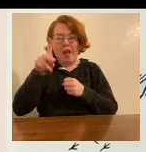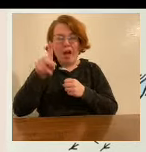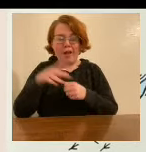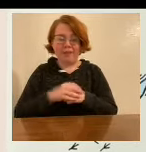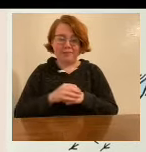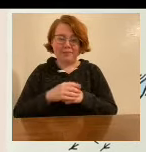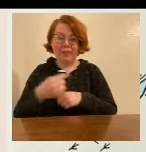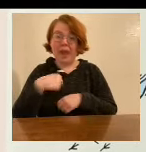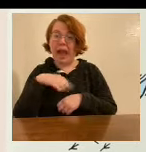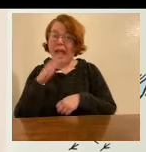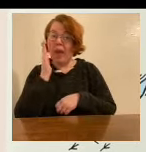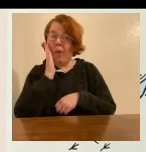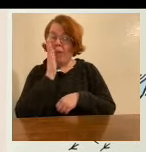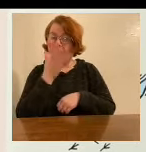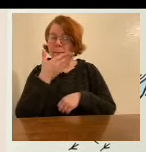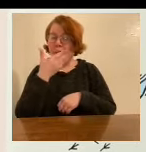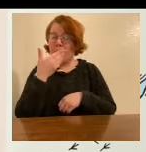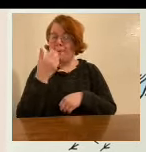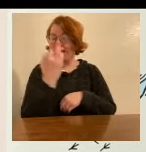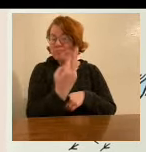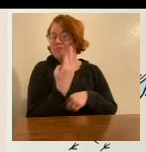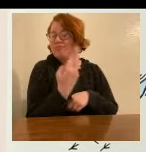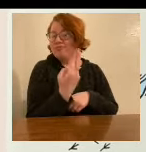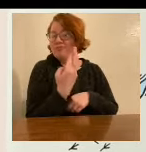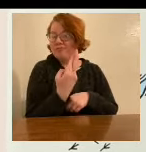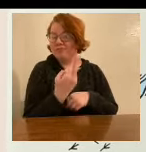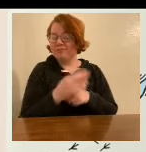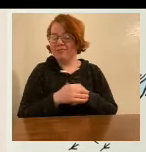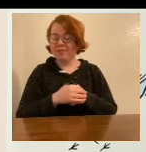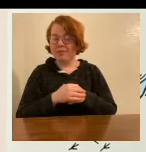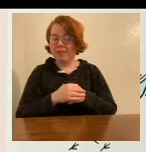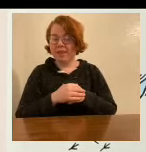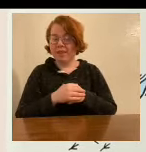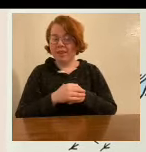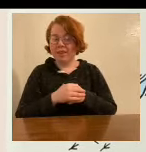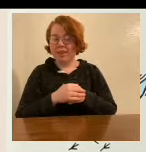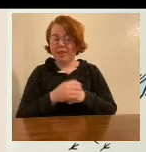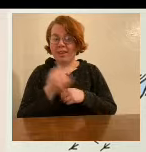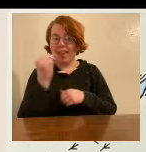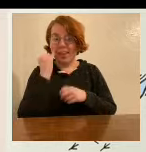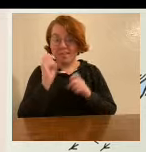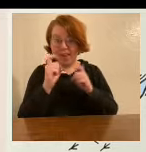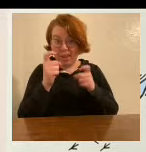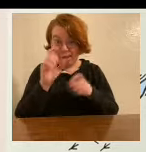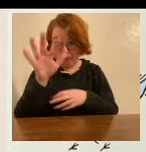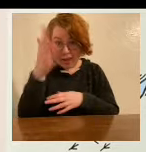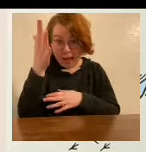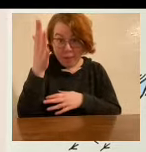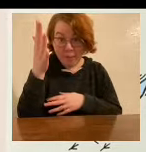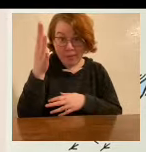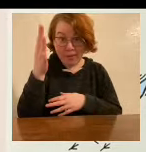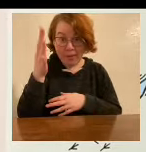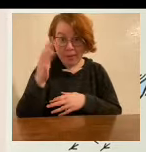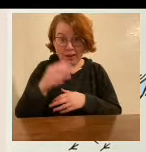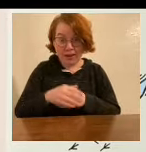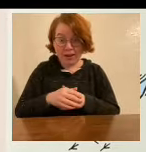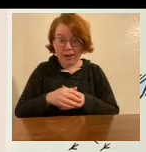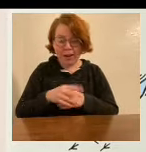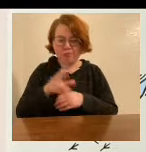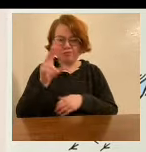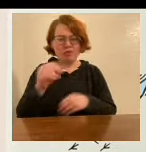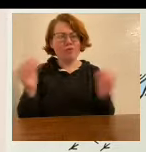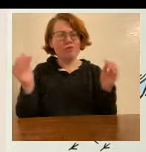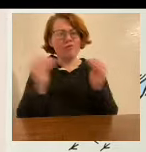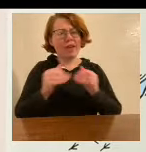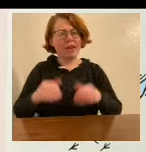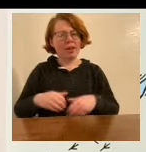I'll be your best friend. How about I give you five bucks? No fair.